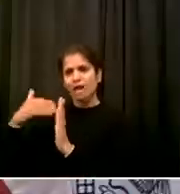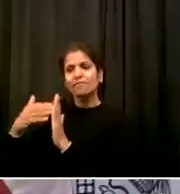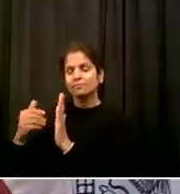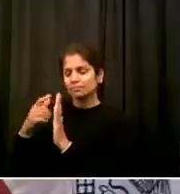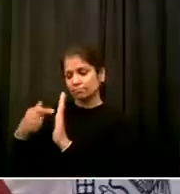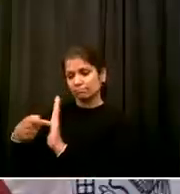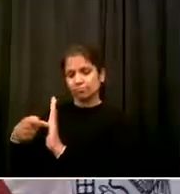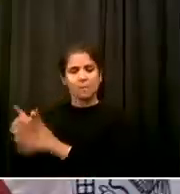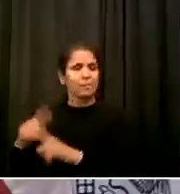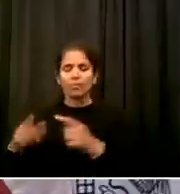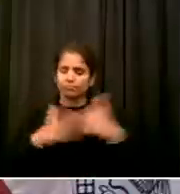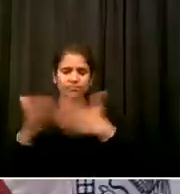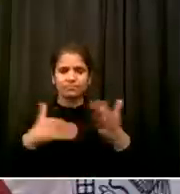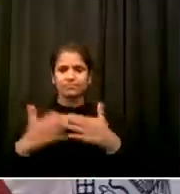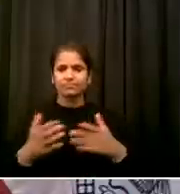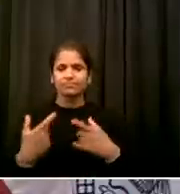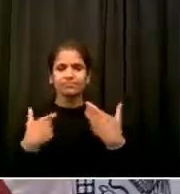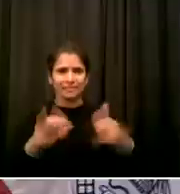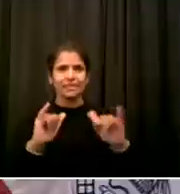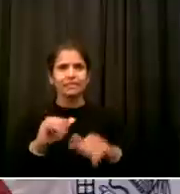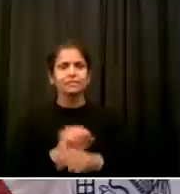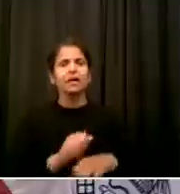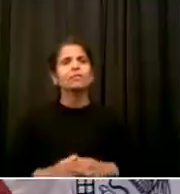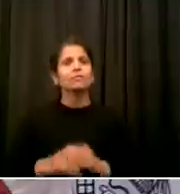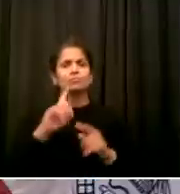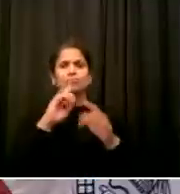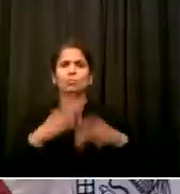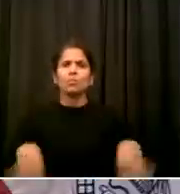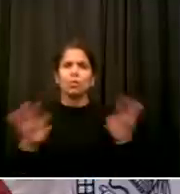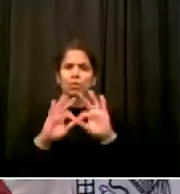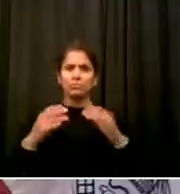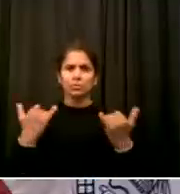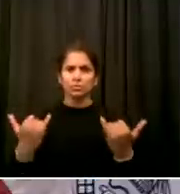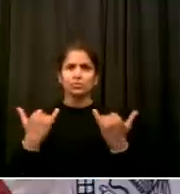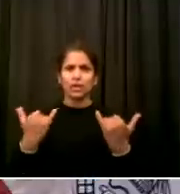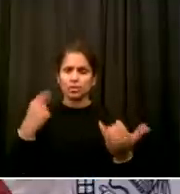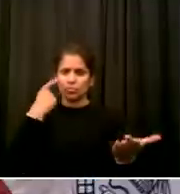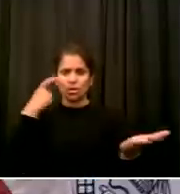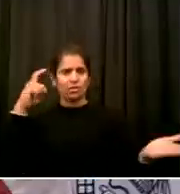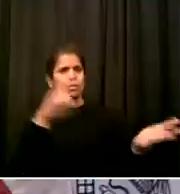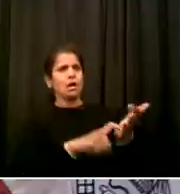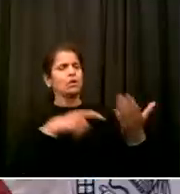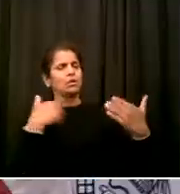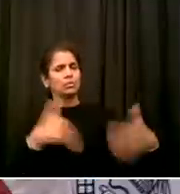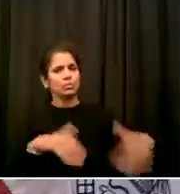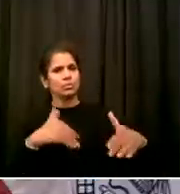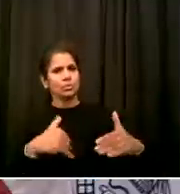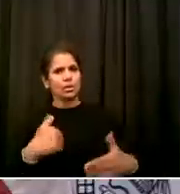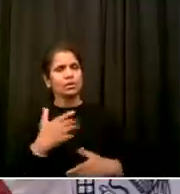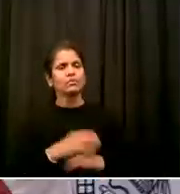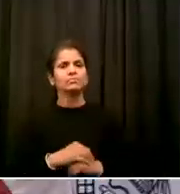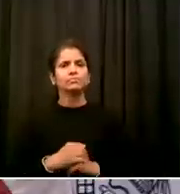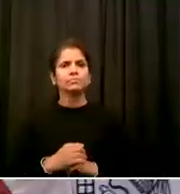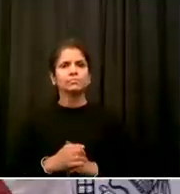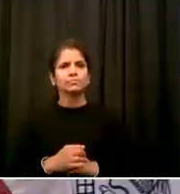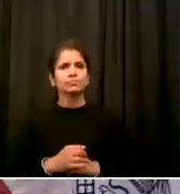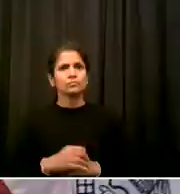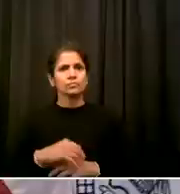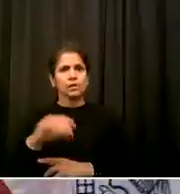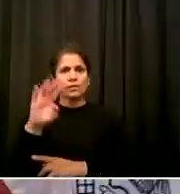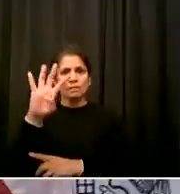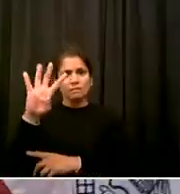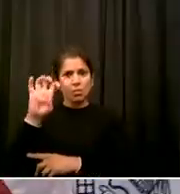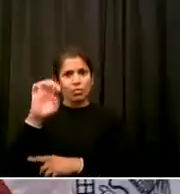celebrated but reflected upon to 400 years of American history tell us one